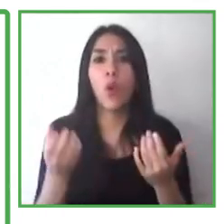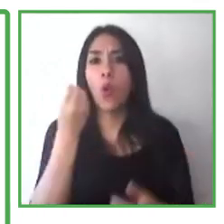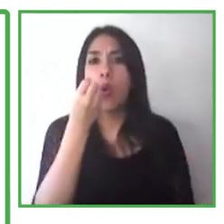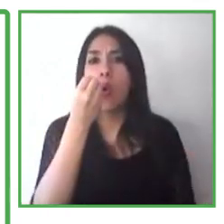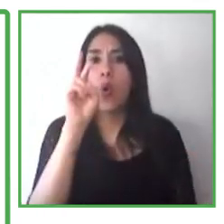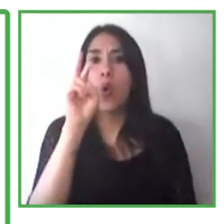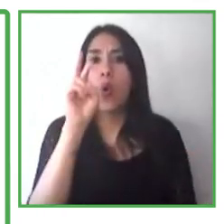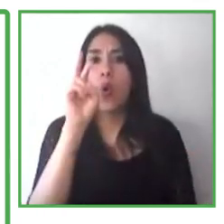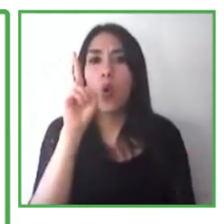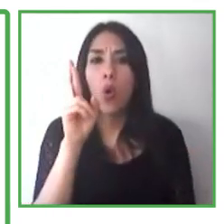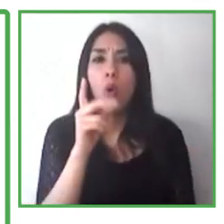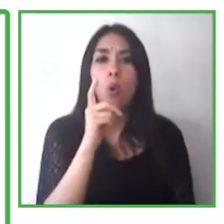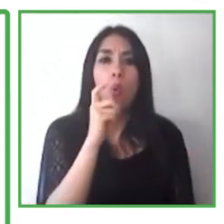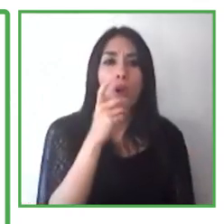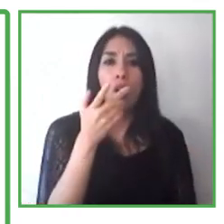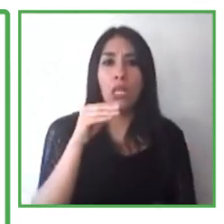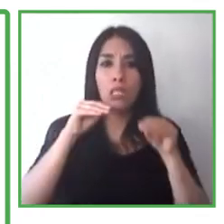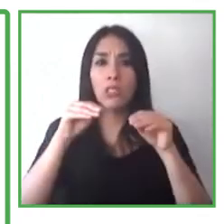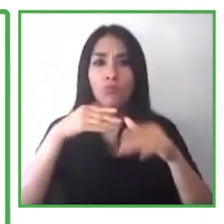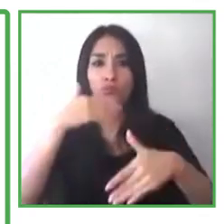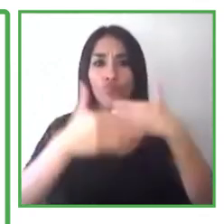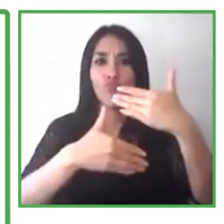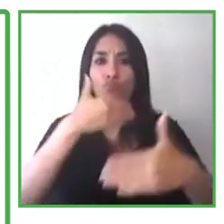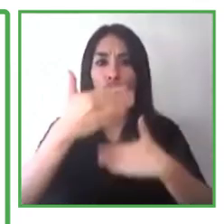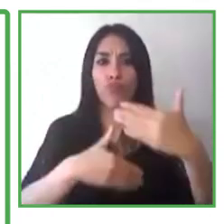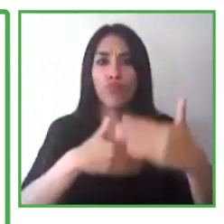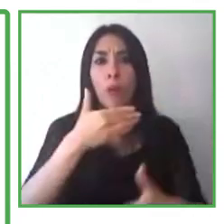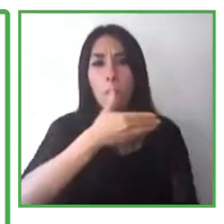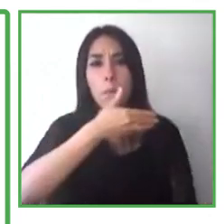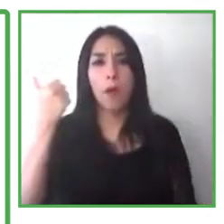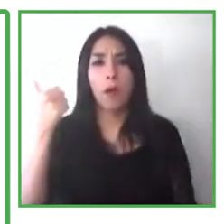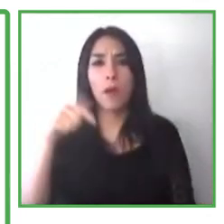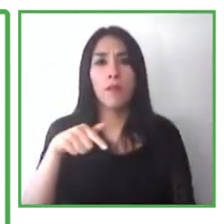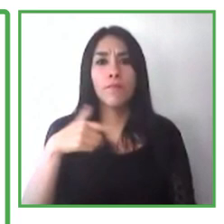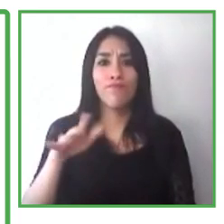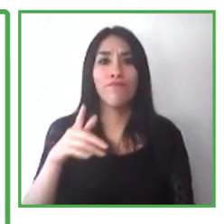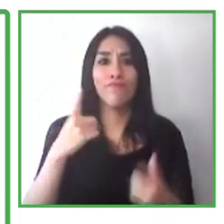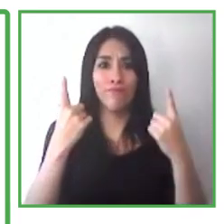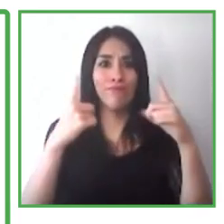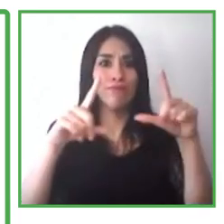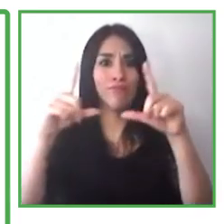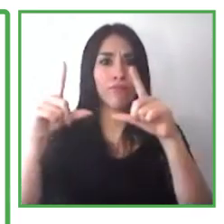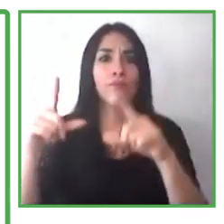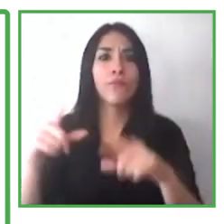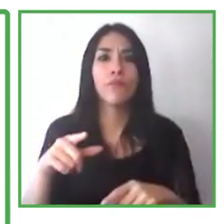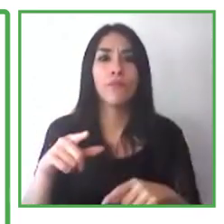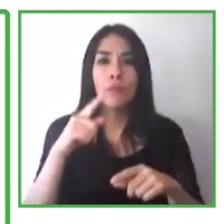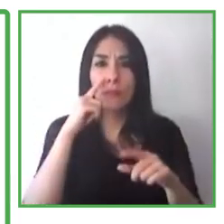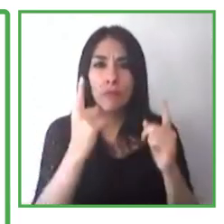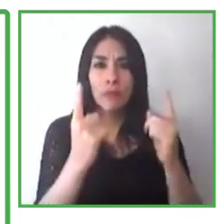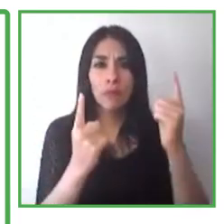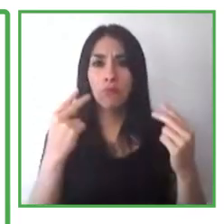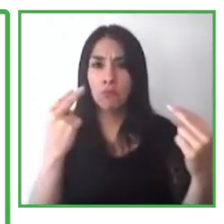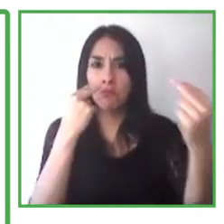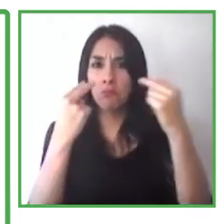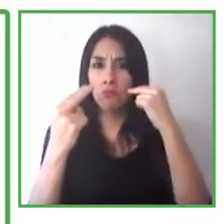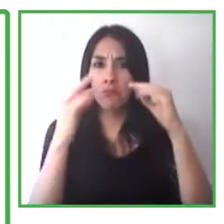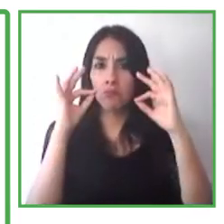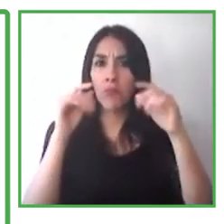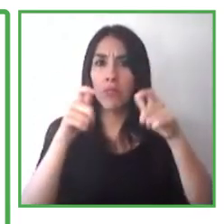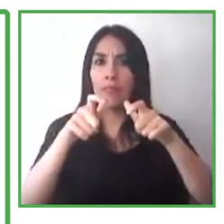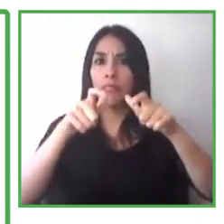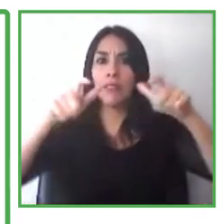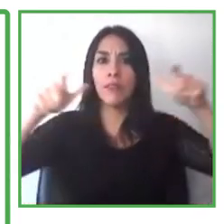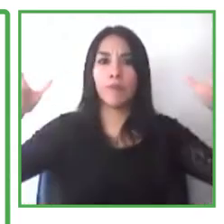with, you know, disability confident. There is also another, I believe, I believe